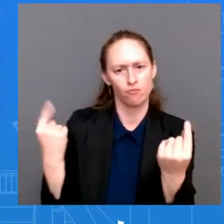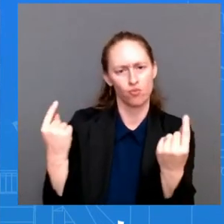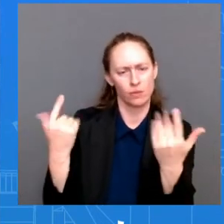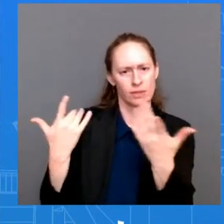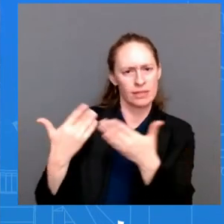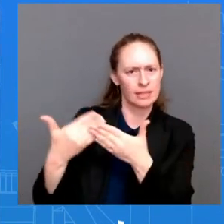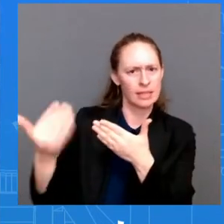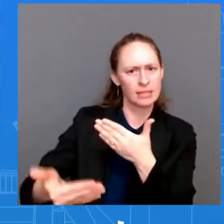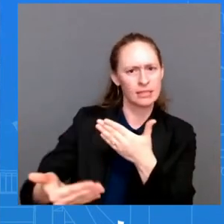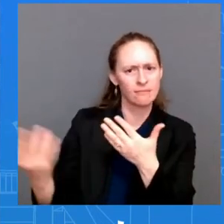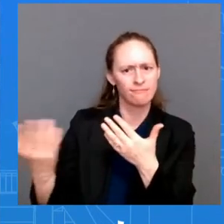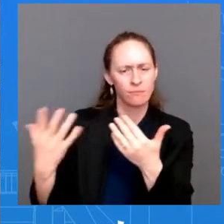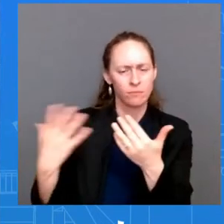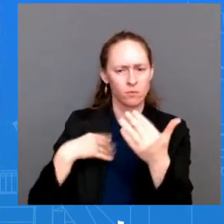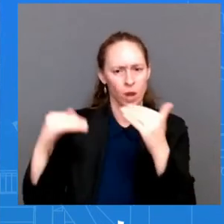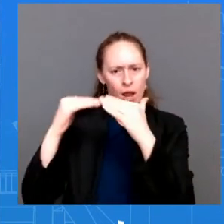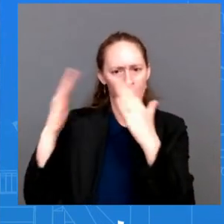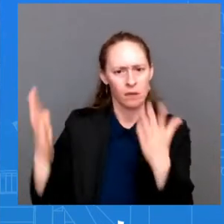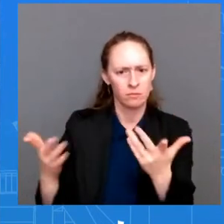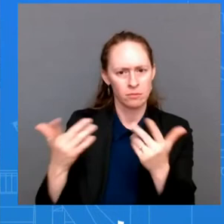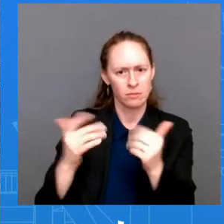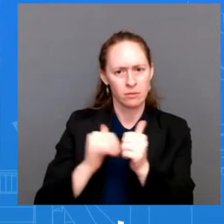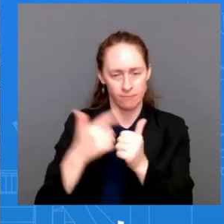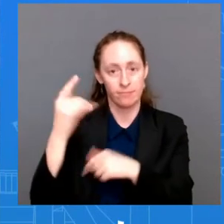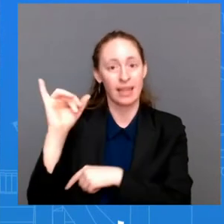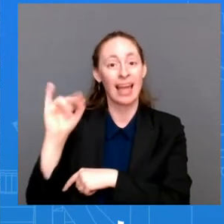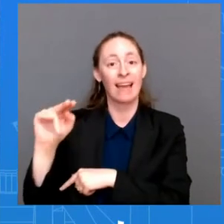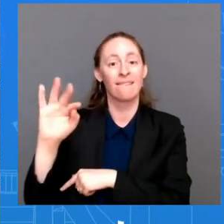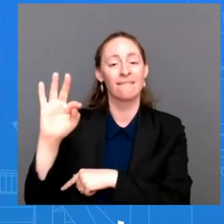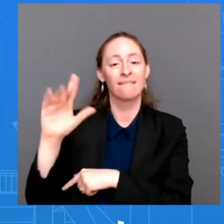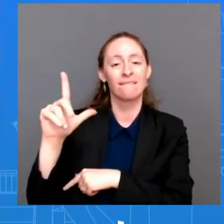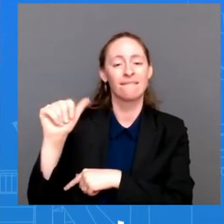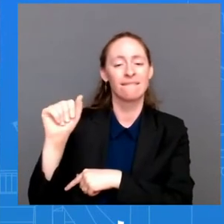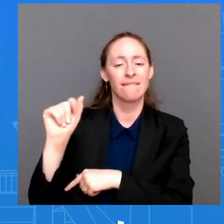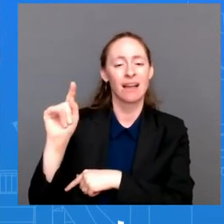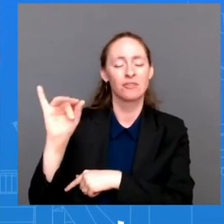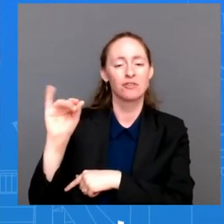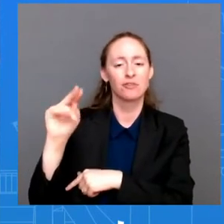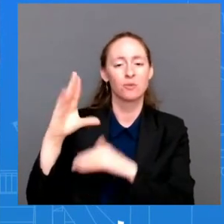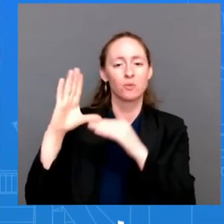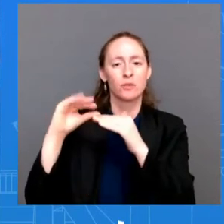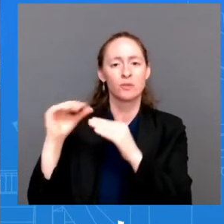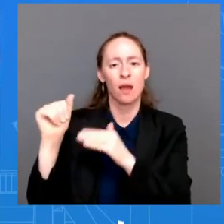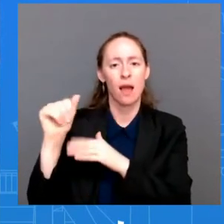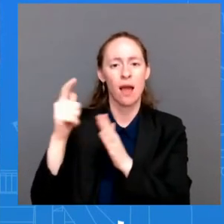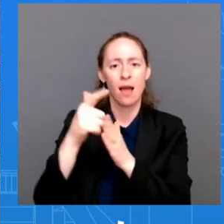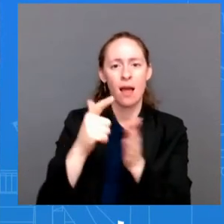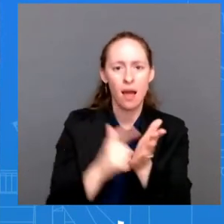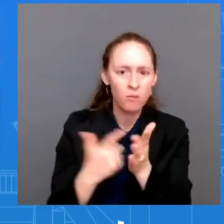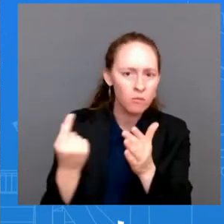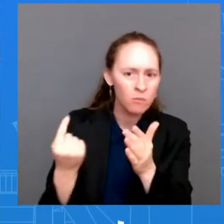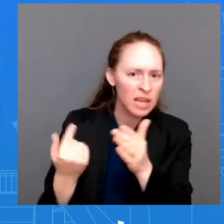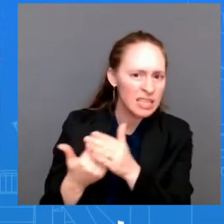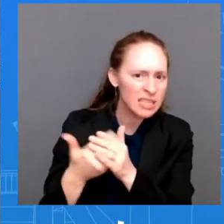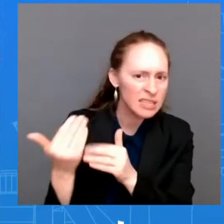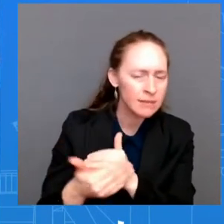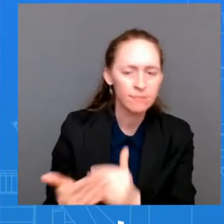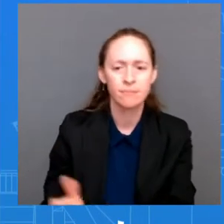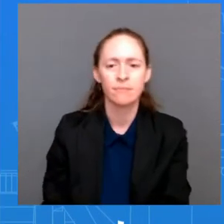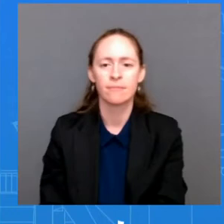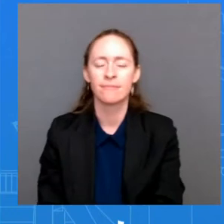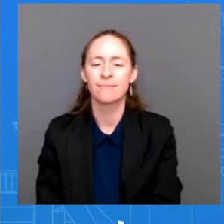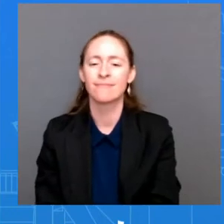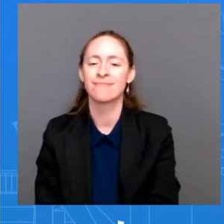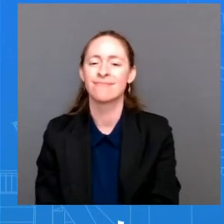Act? Do you and have you had any signals from Senator Sinema as to whether or not she will support it? Ms. So